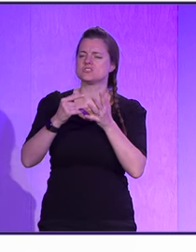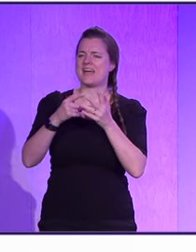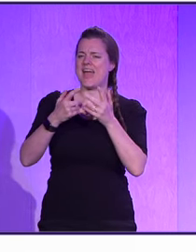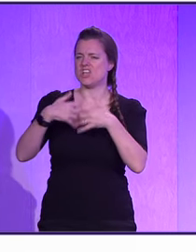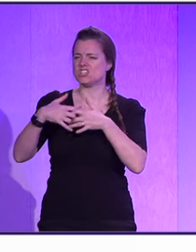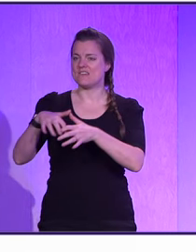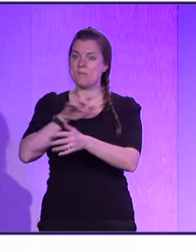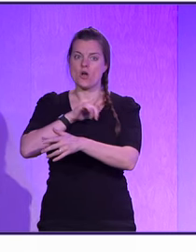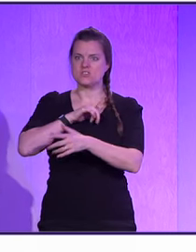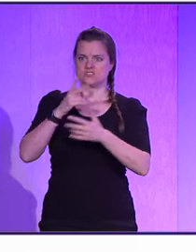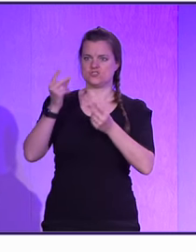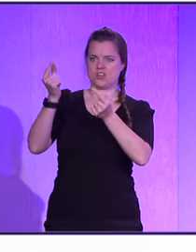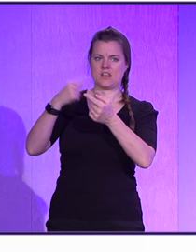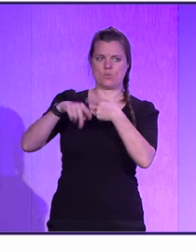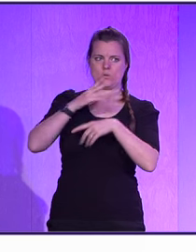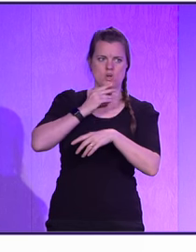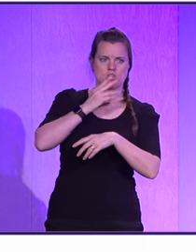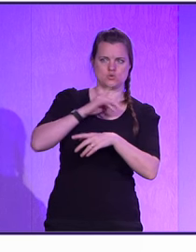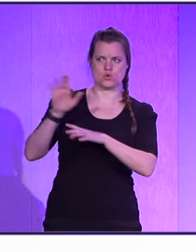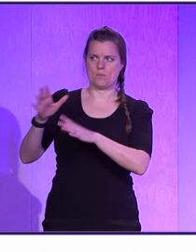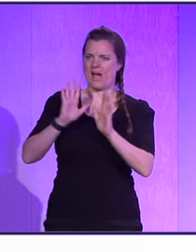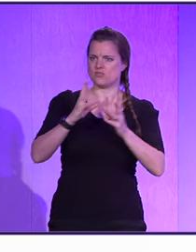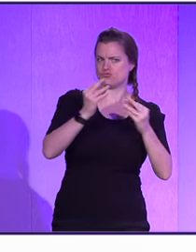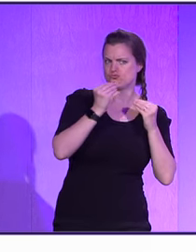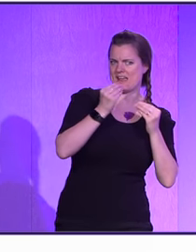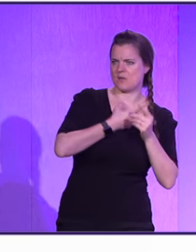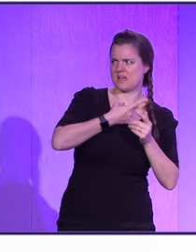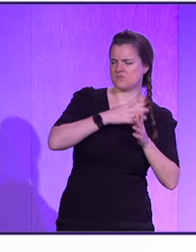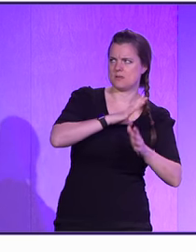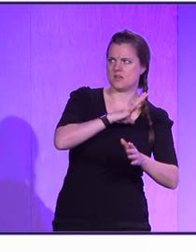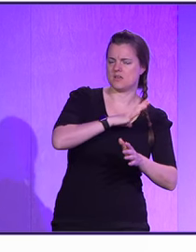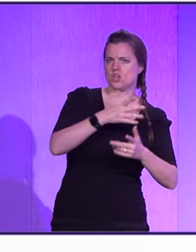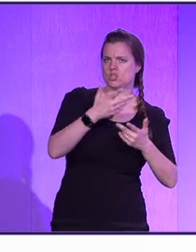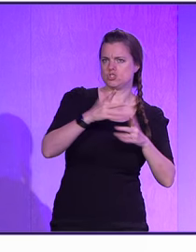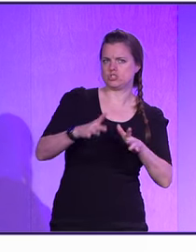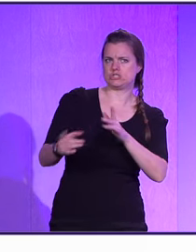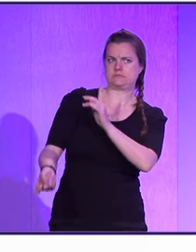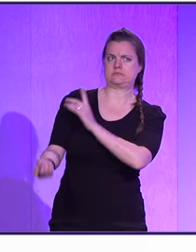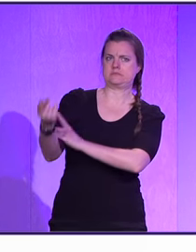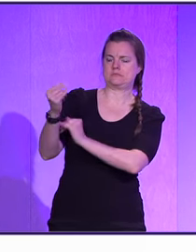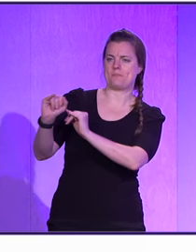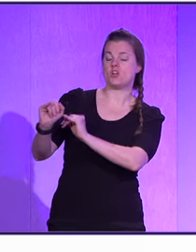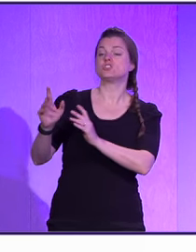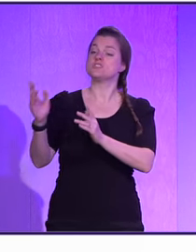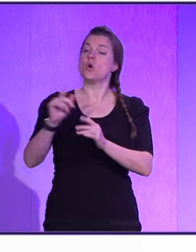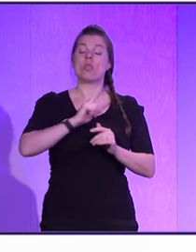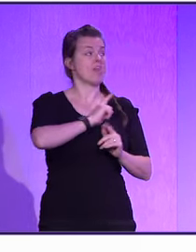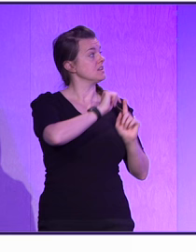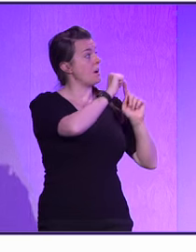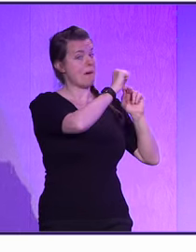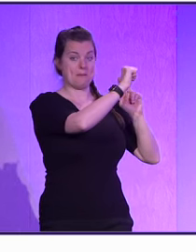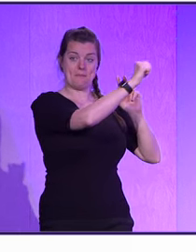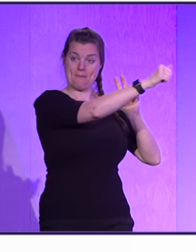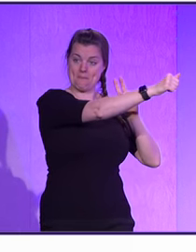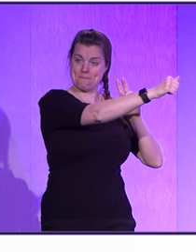to failure anymore. So, we had to train ourselves to kind of still be ready in case of emergency, right? So, that same